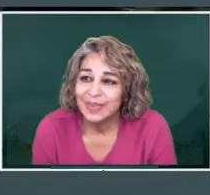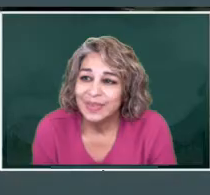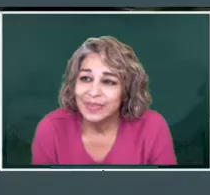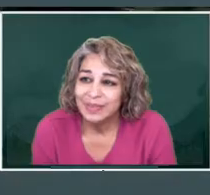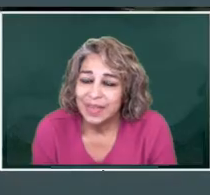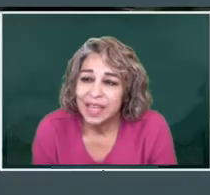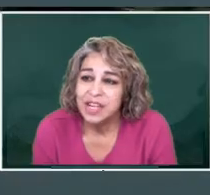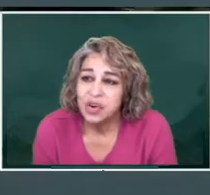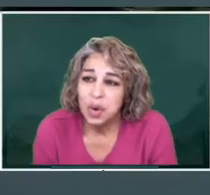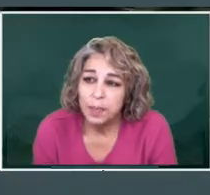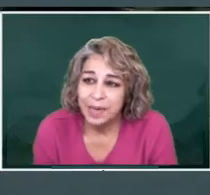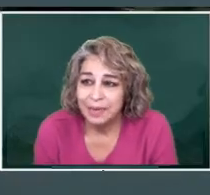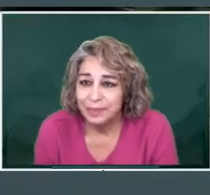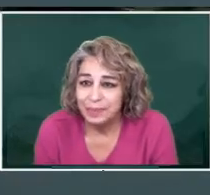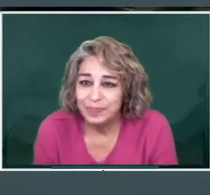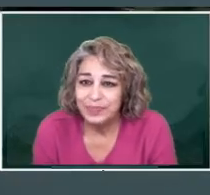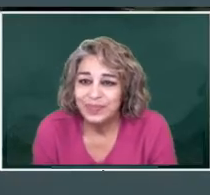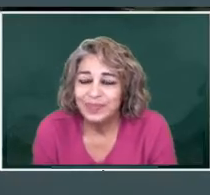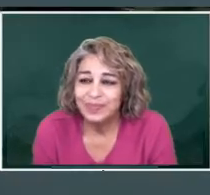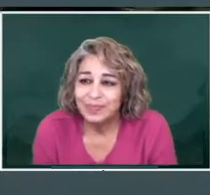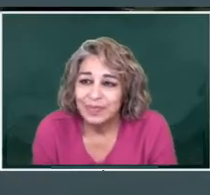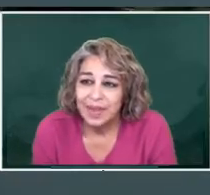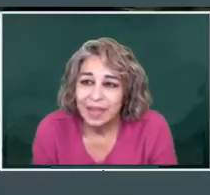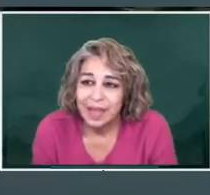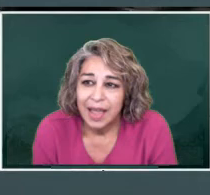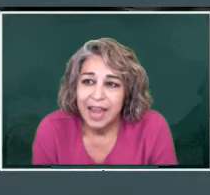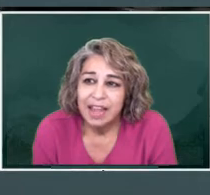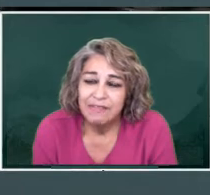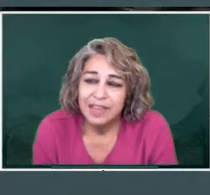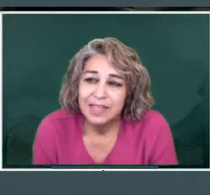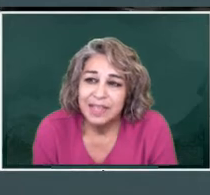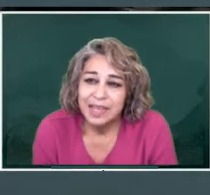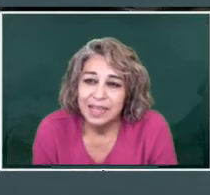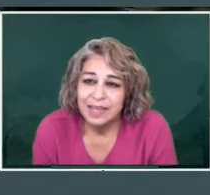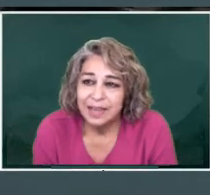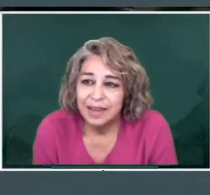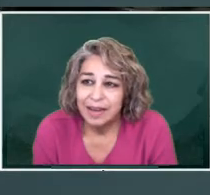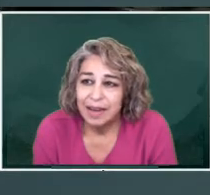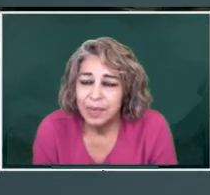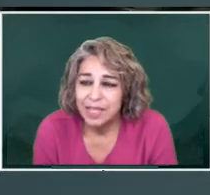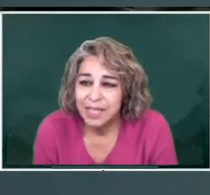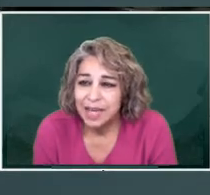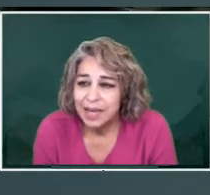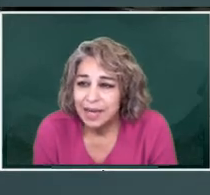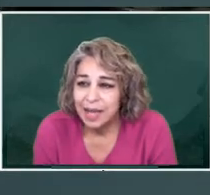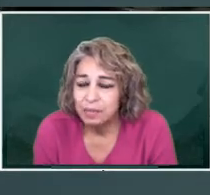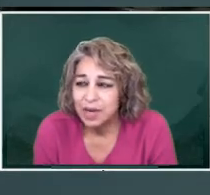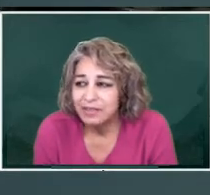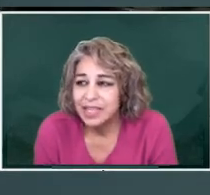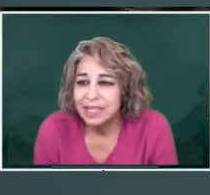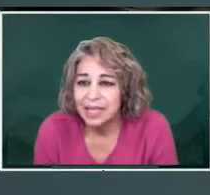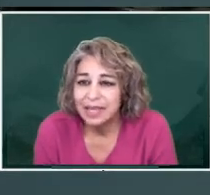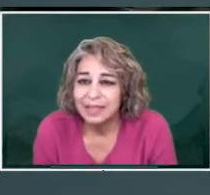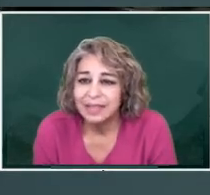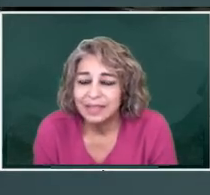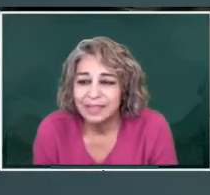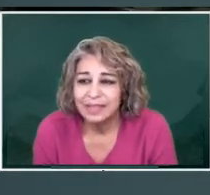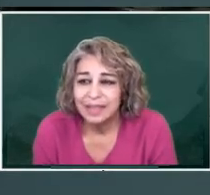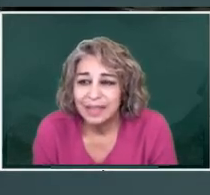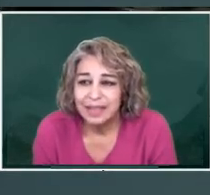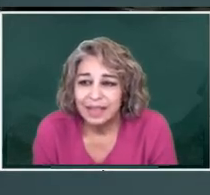in Neuropan. And I visited Apachigan and Buena Vista,